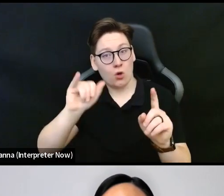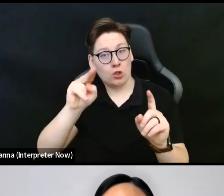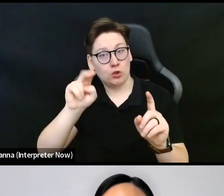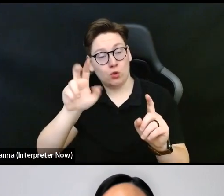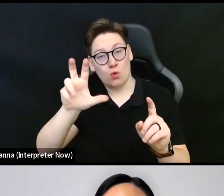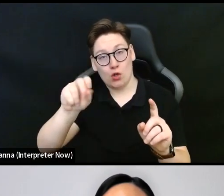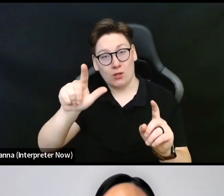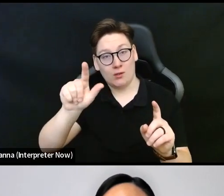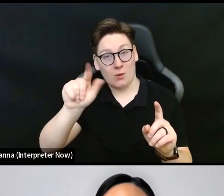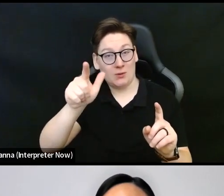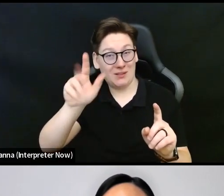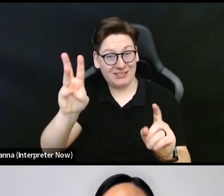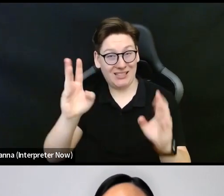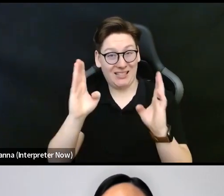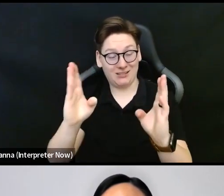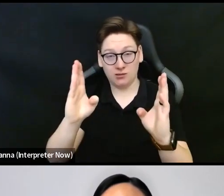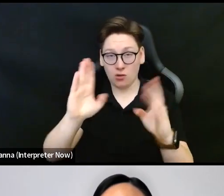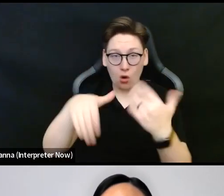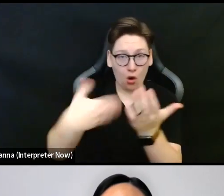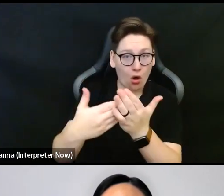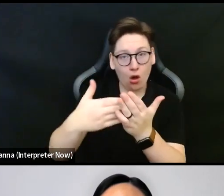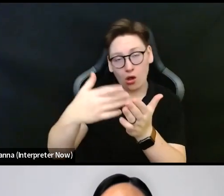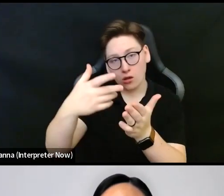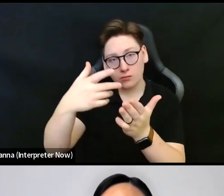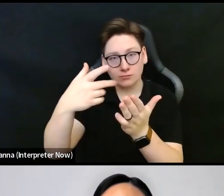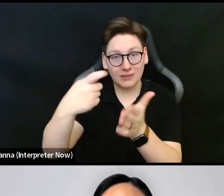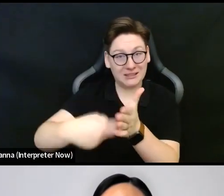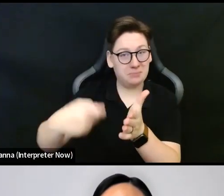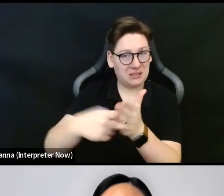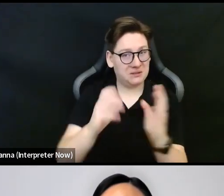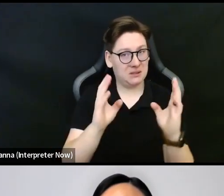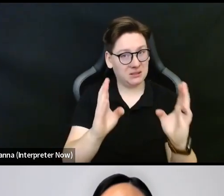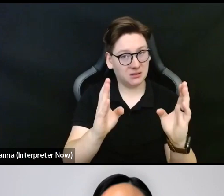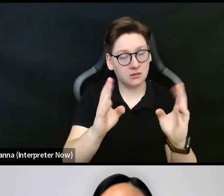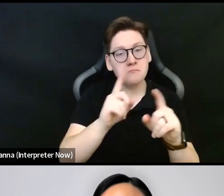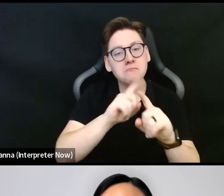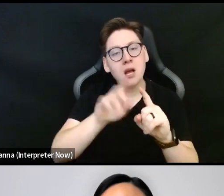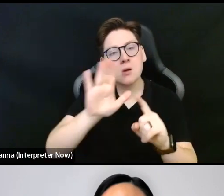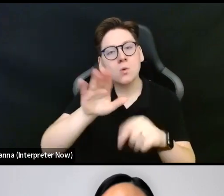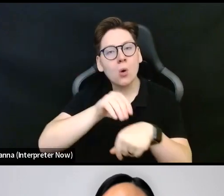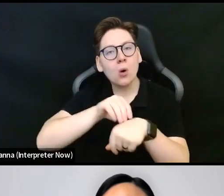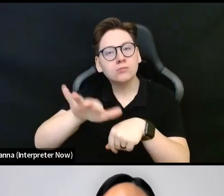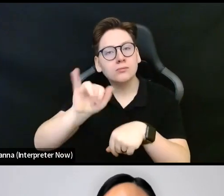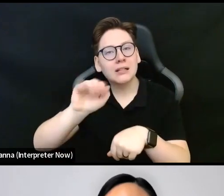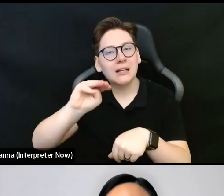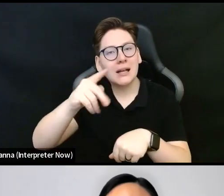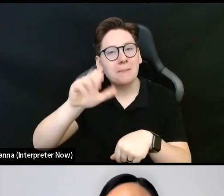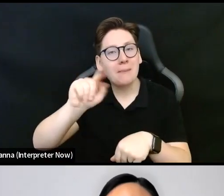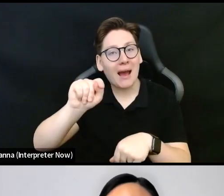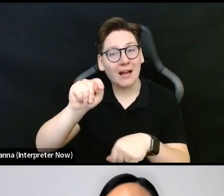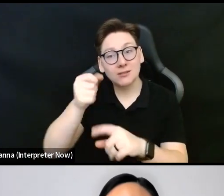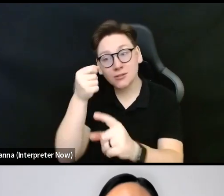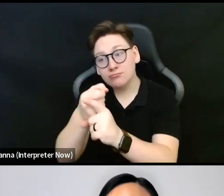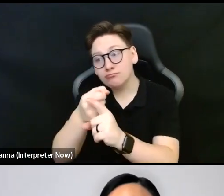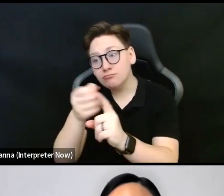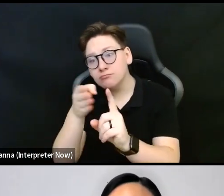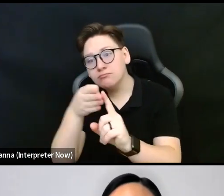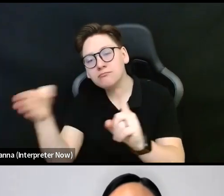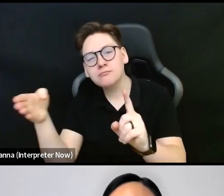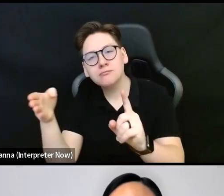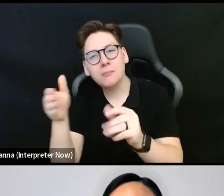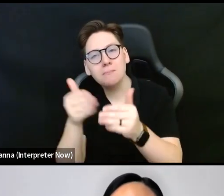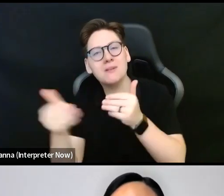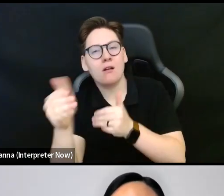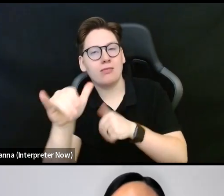2026 timeframe, the impact of that work should be long lasting beyond that. At least that's the